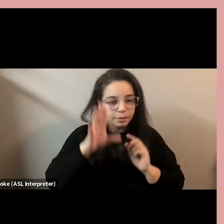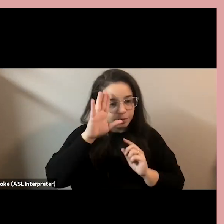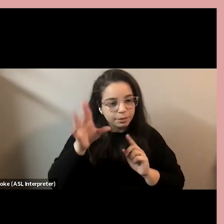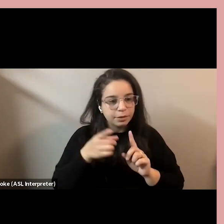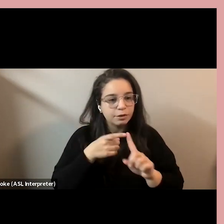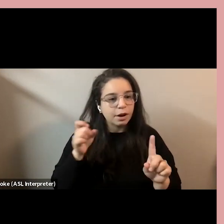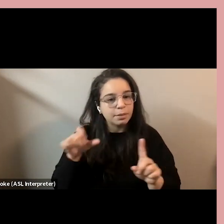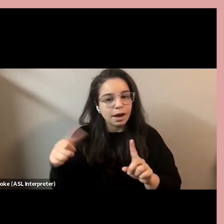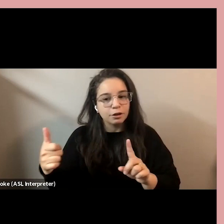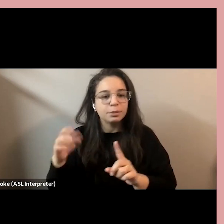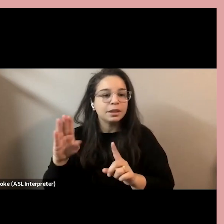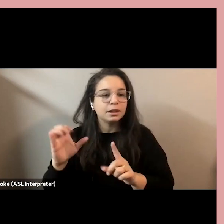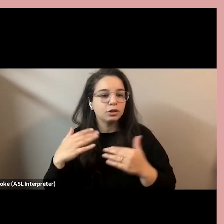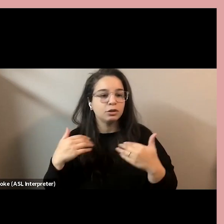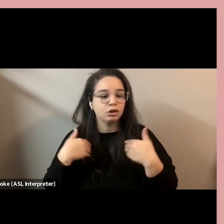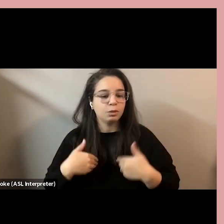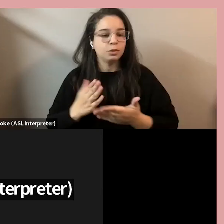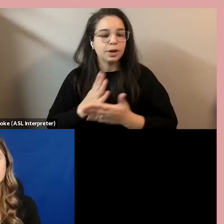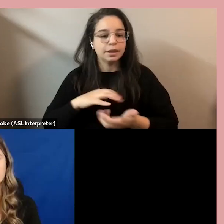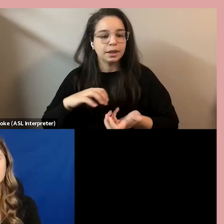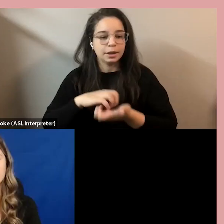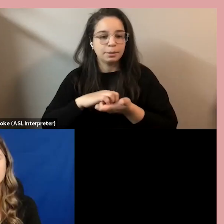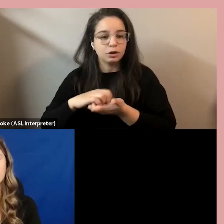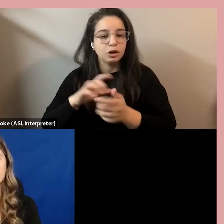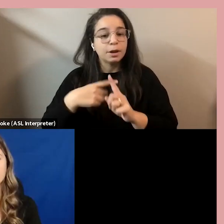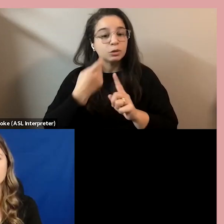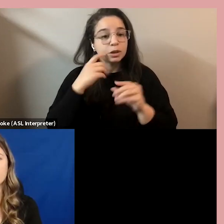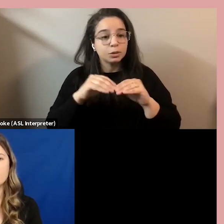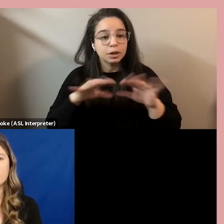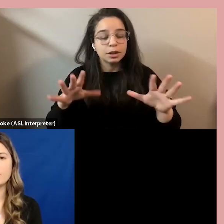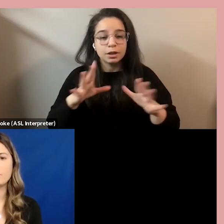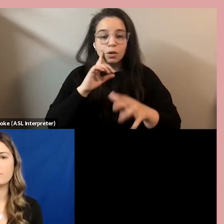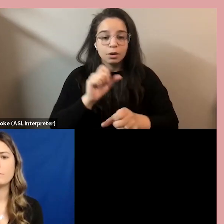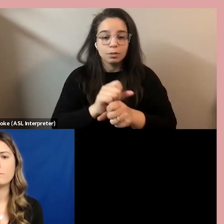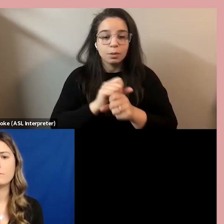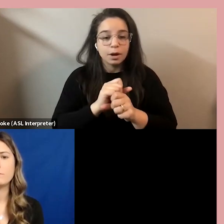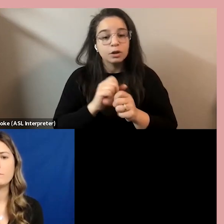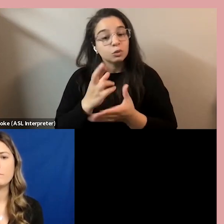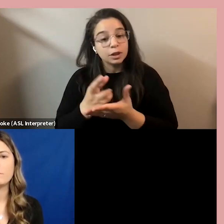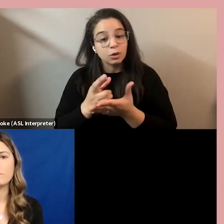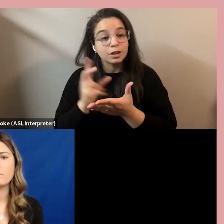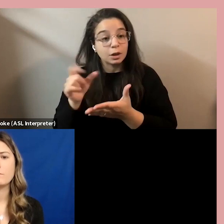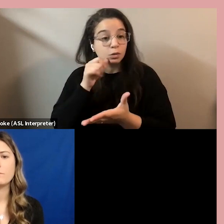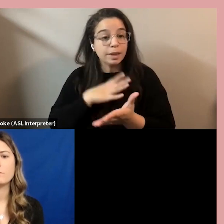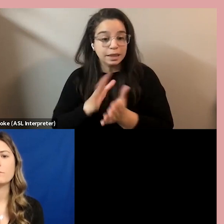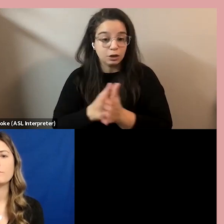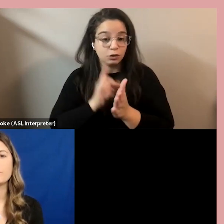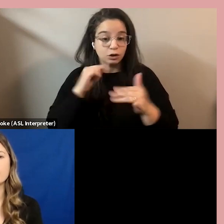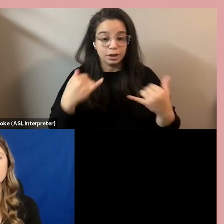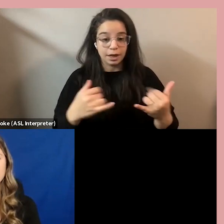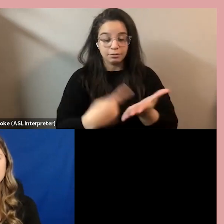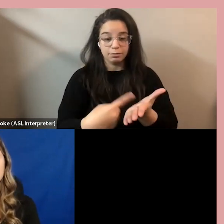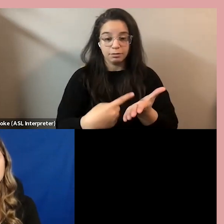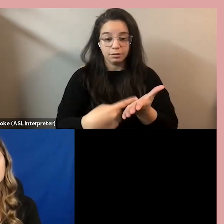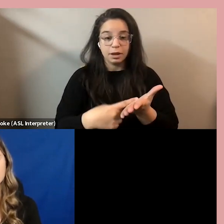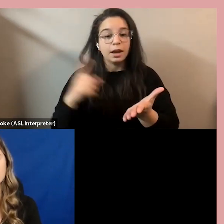Human Rights Commissioner. And having just released an important employment equity resource, she's keenly interested in this topic today and sends